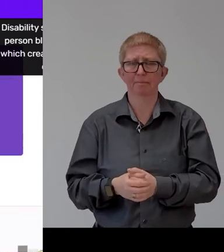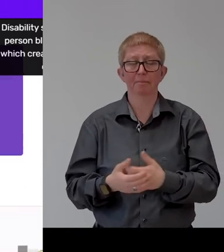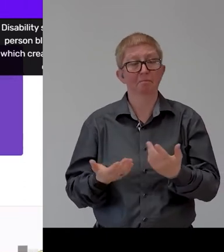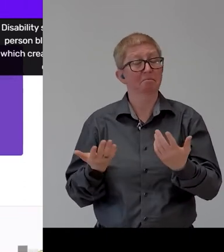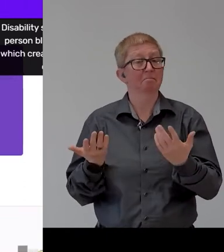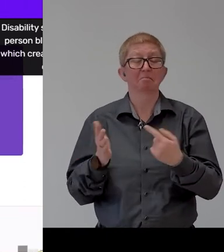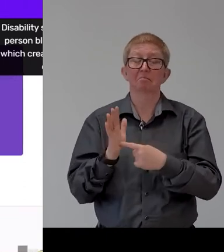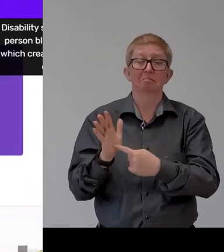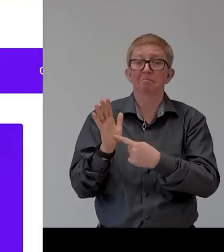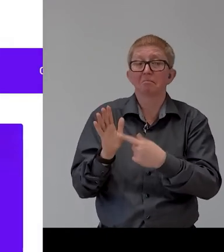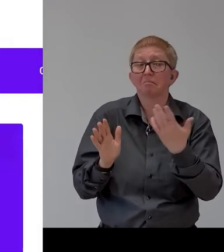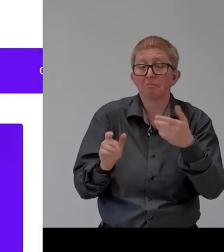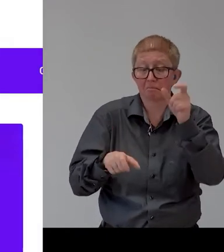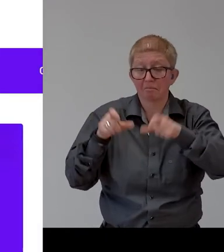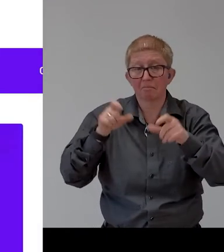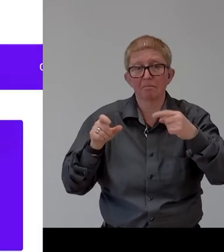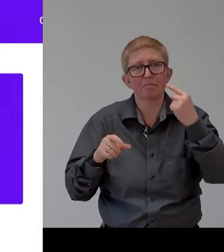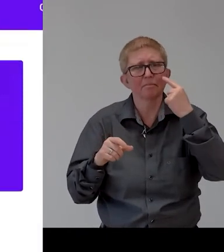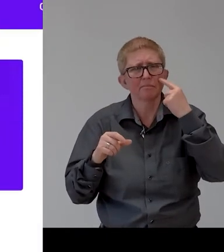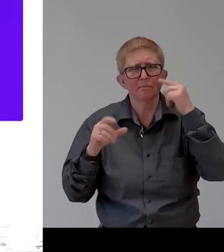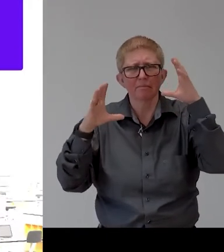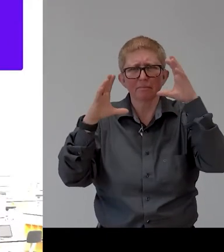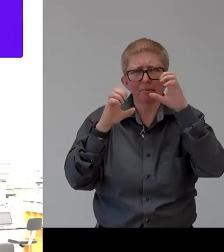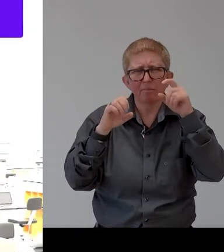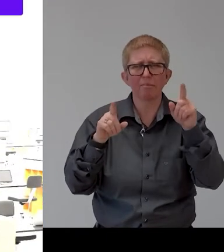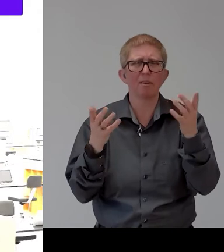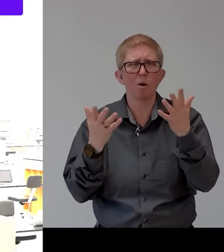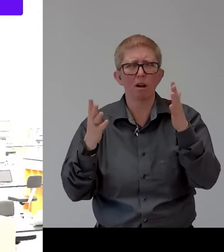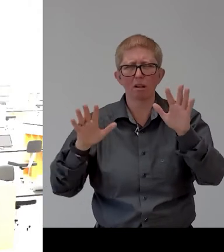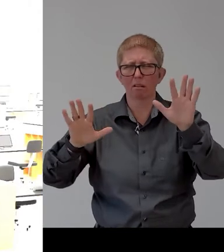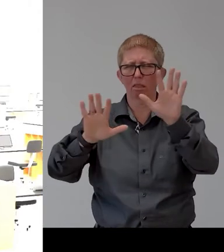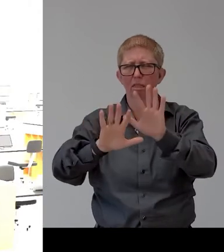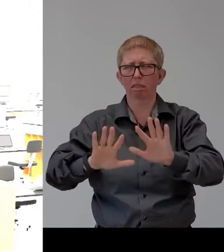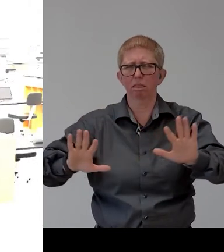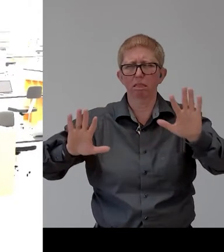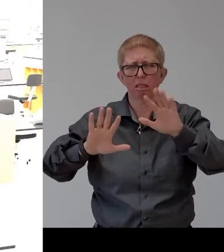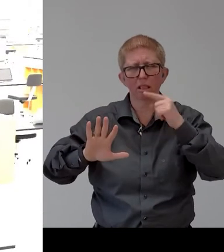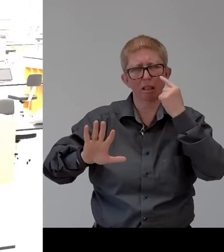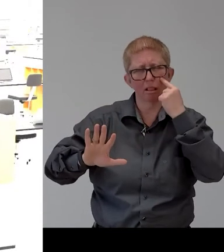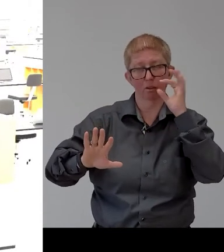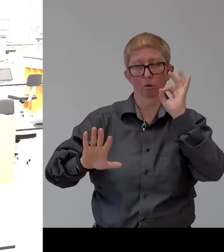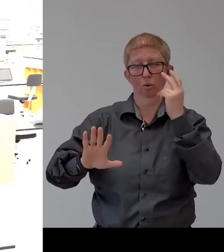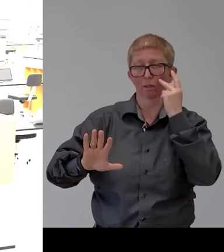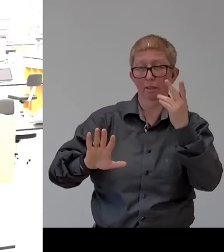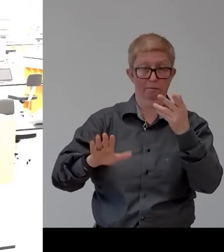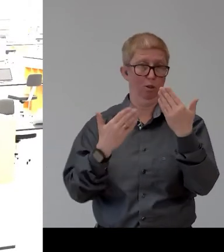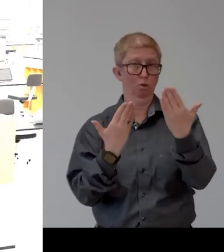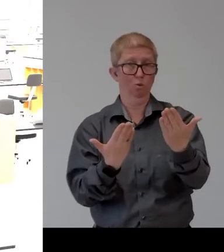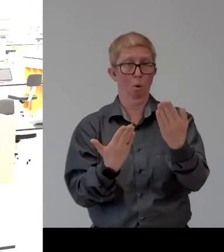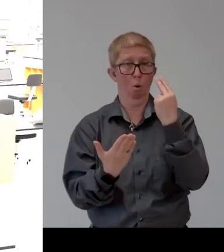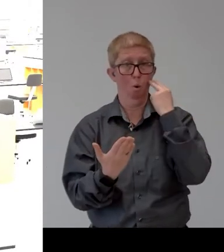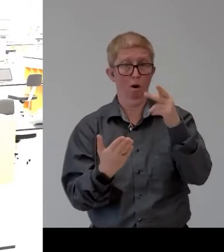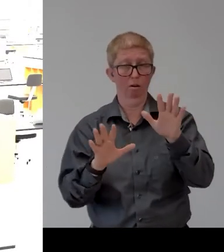uh more as a glare you basically uh can see that it's very very difficult to really